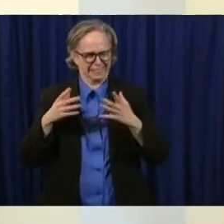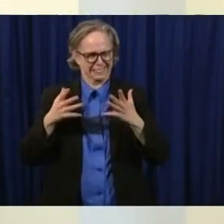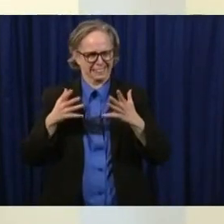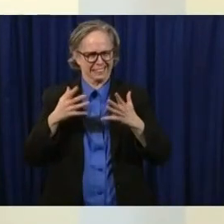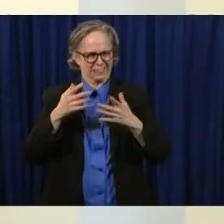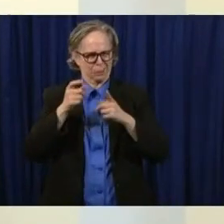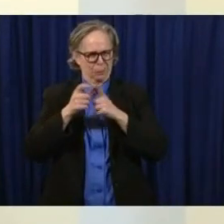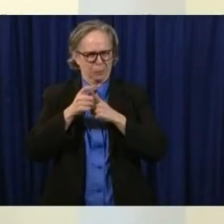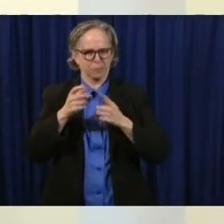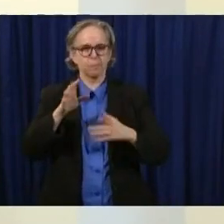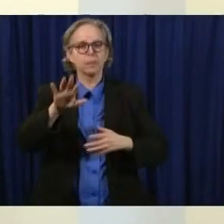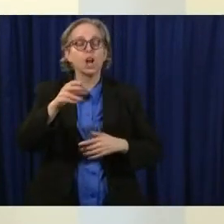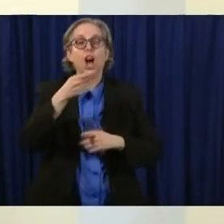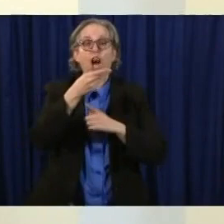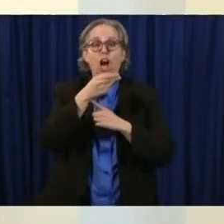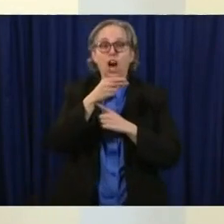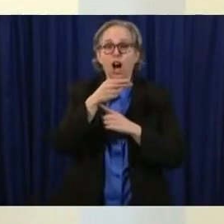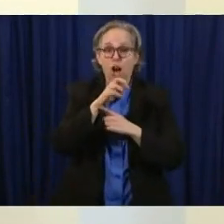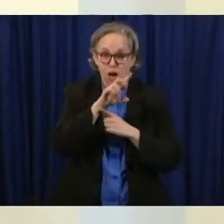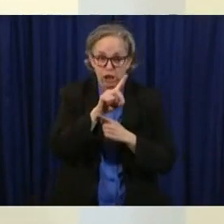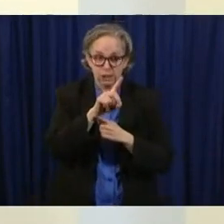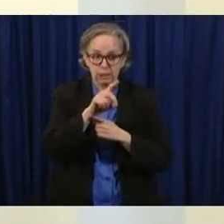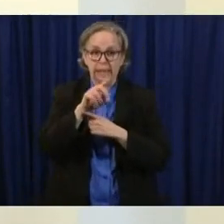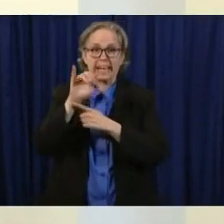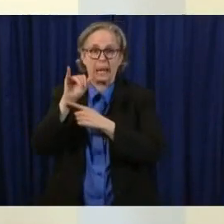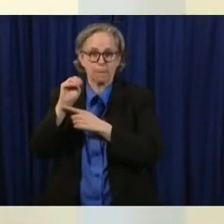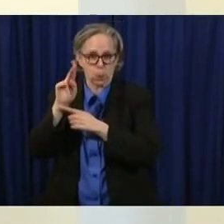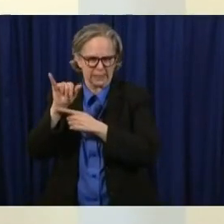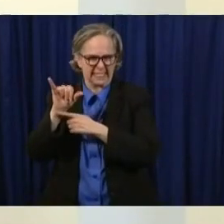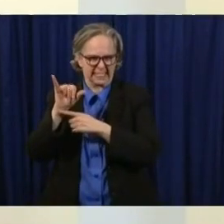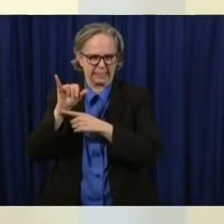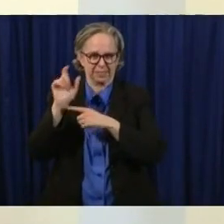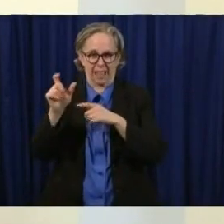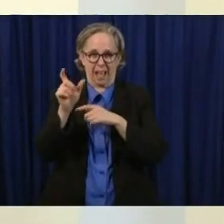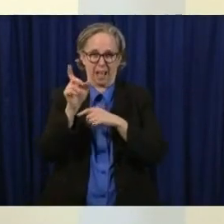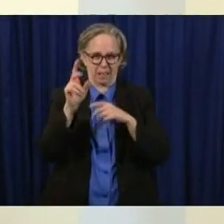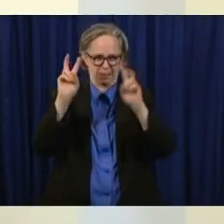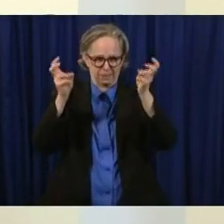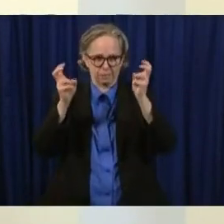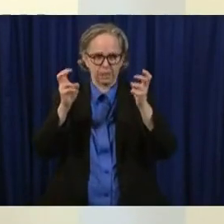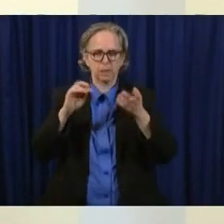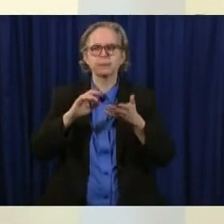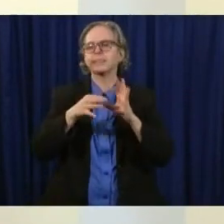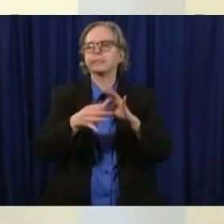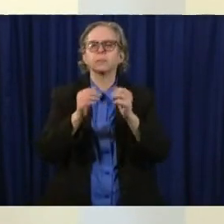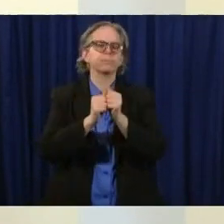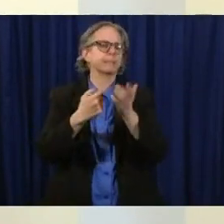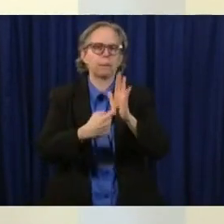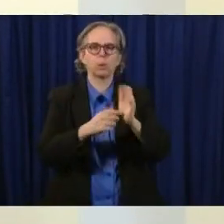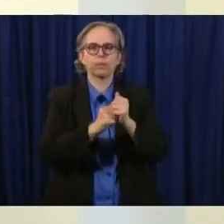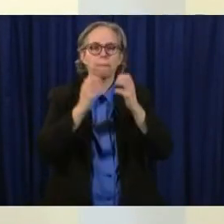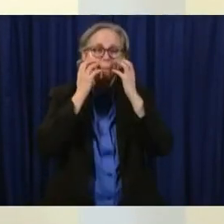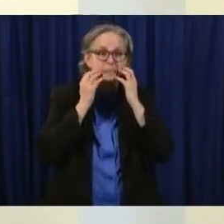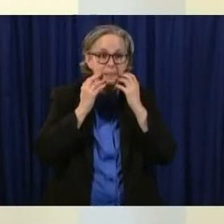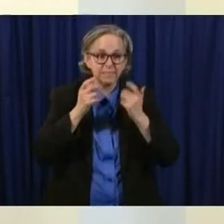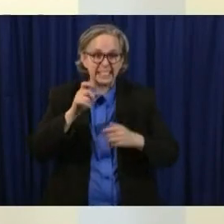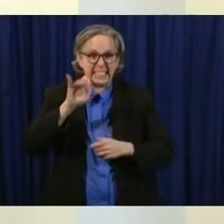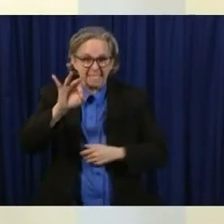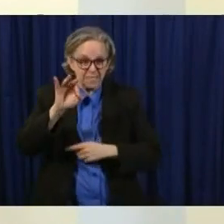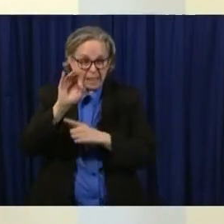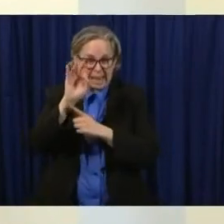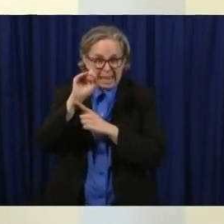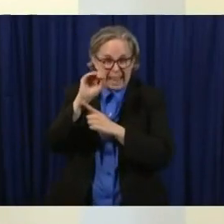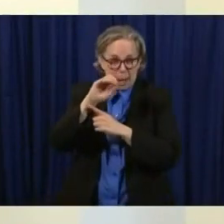for instance with measles or other diseases if 90 of us are vaccinated there are people in our population who can't get